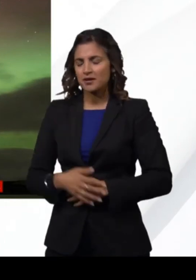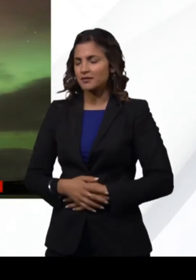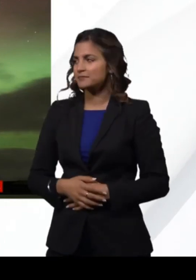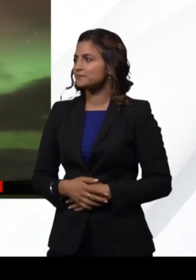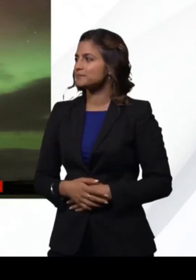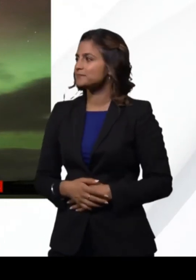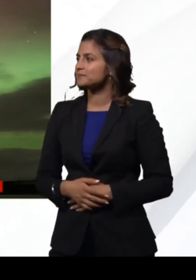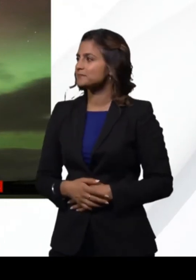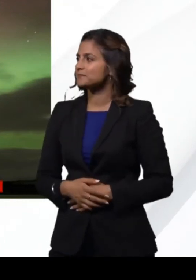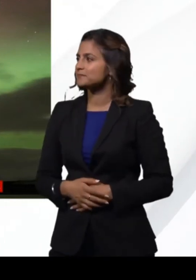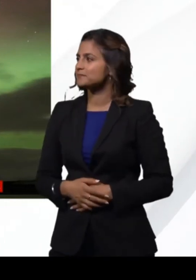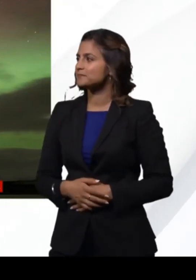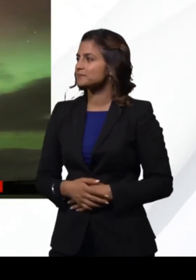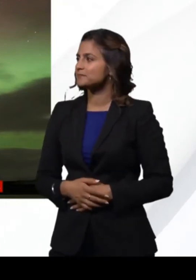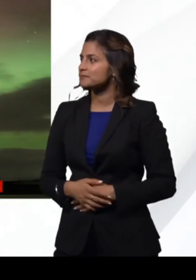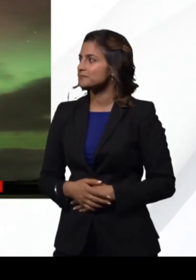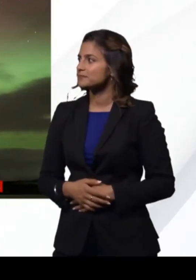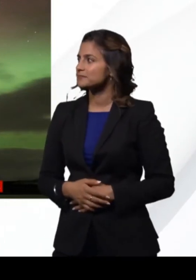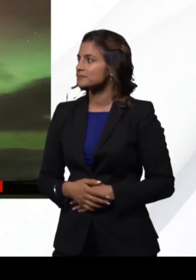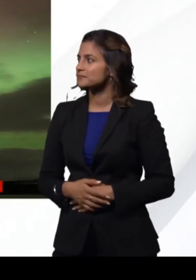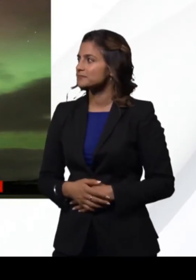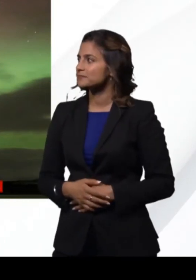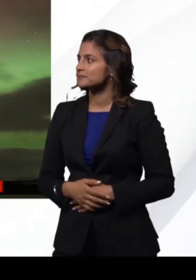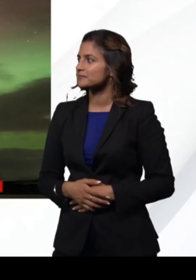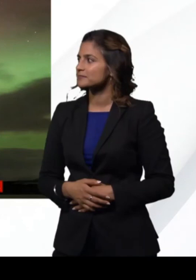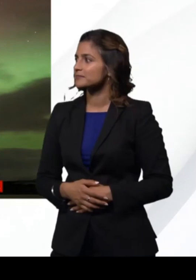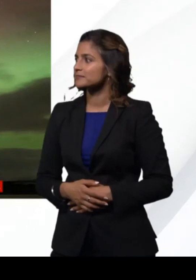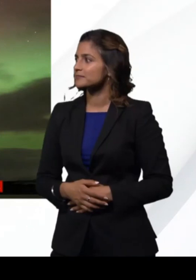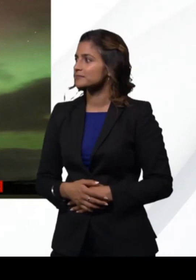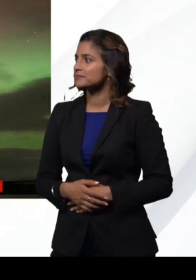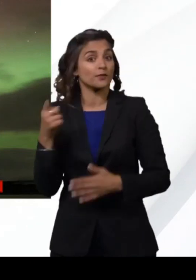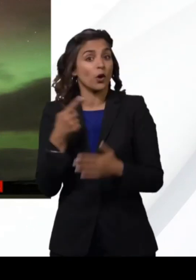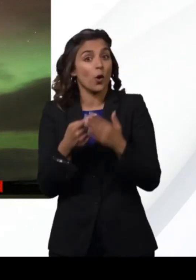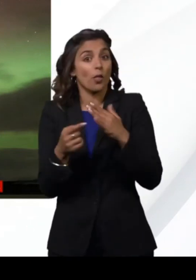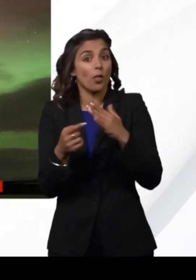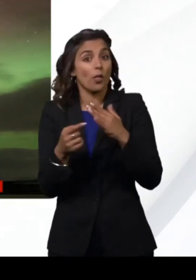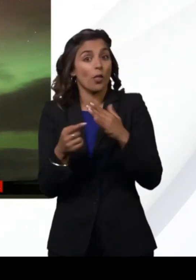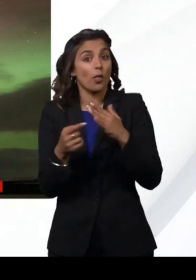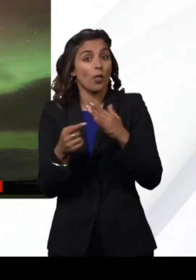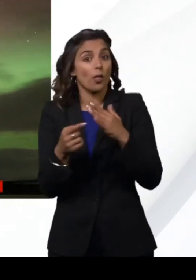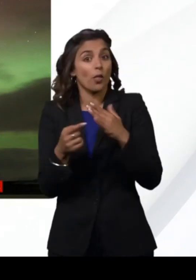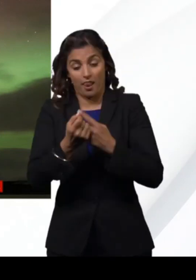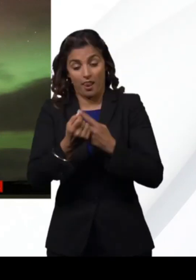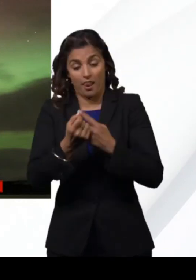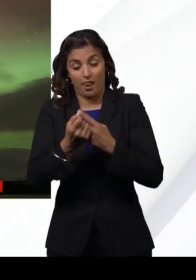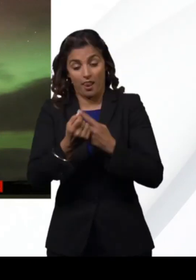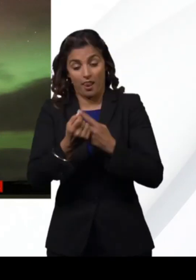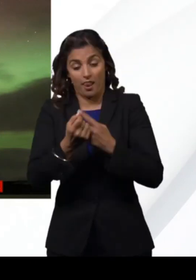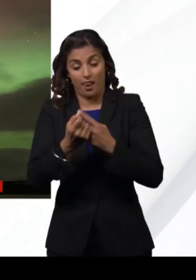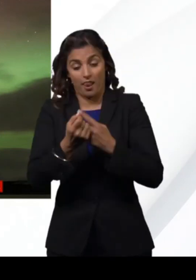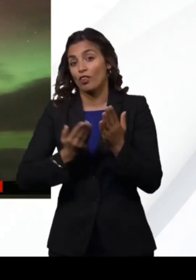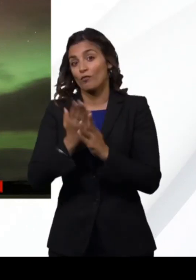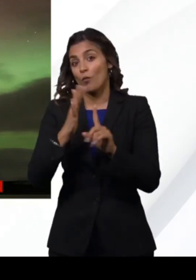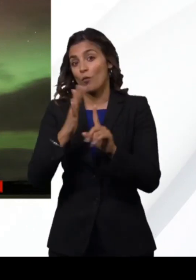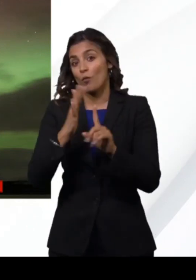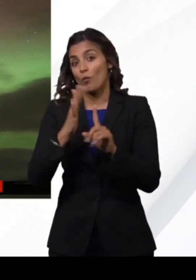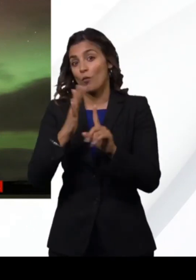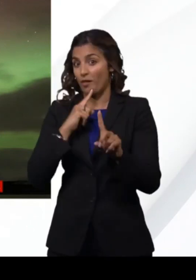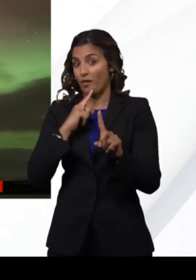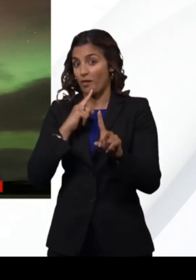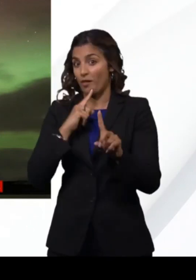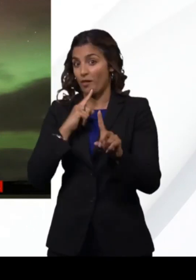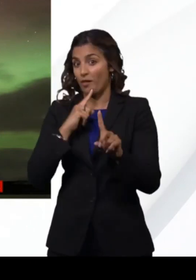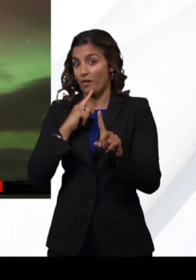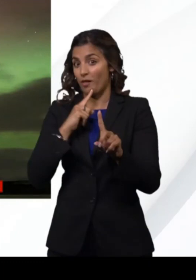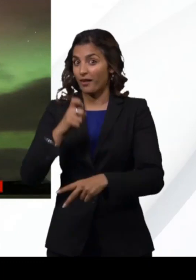them last night. And, of course, it's only just the start of the season as well. You tend to get them quite a bit through autumn. So probably more shots like that